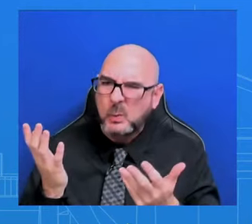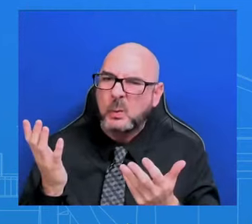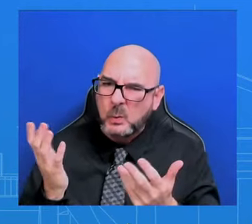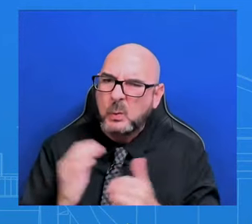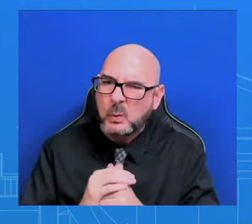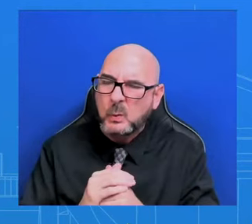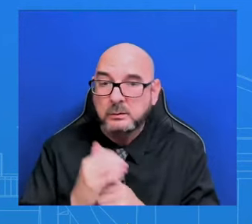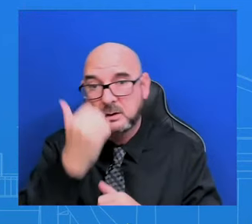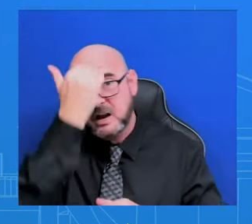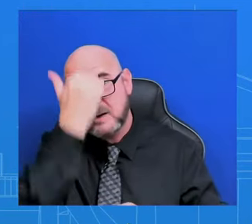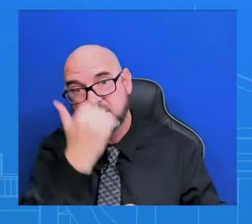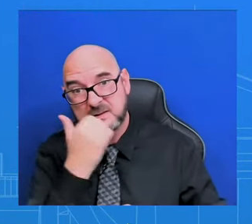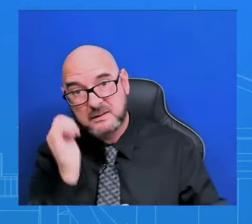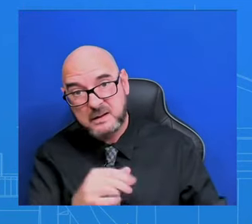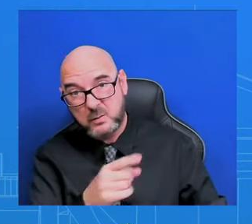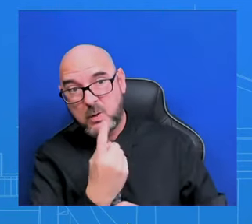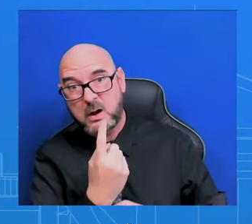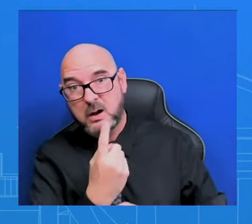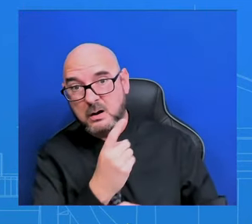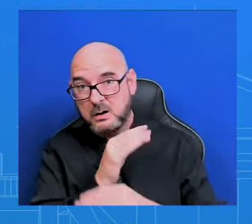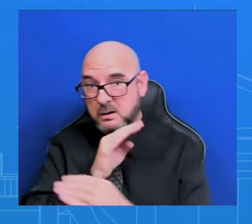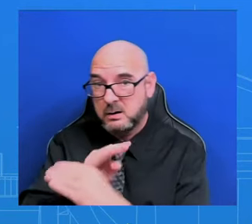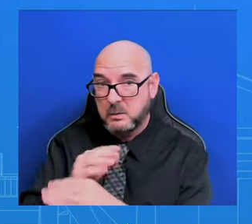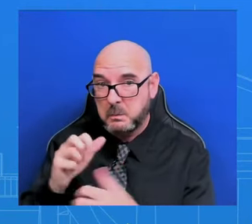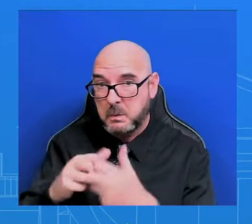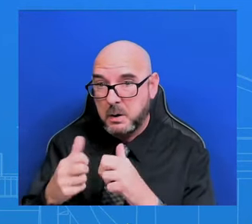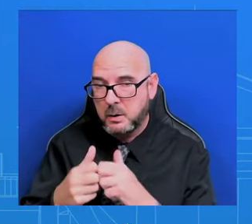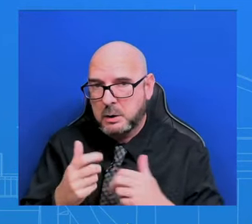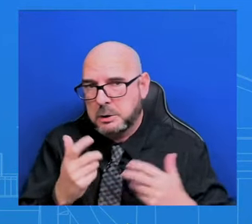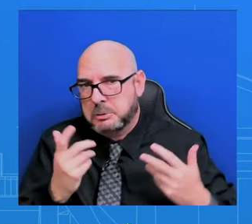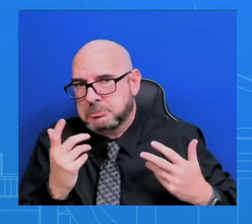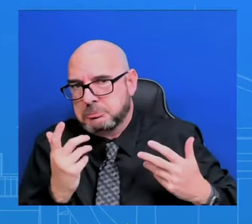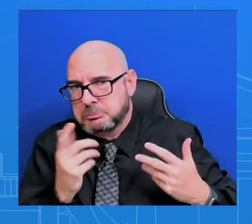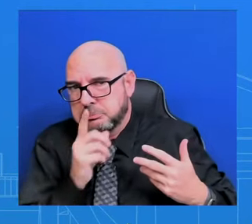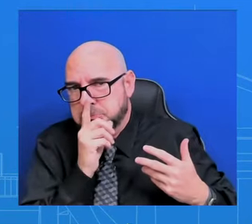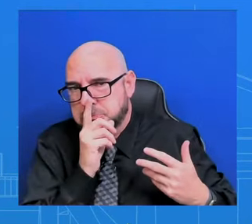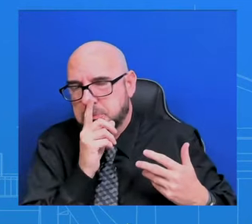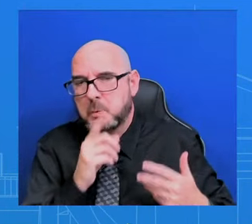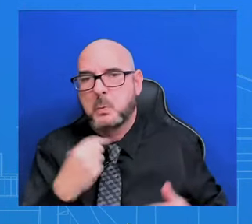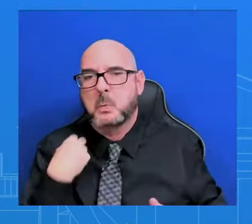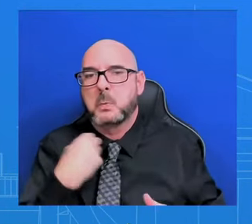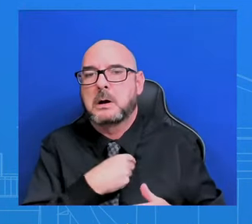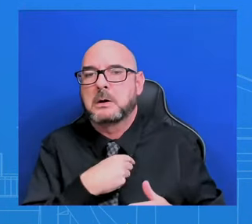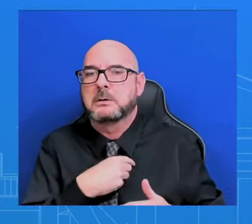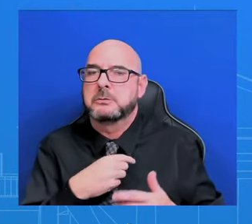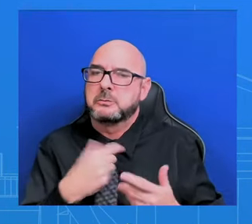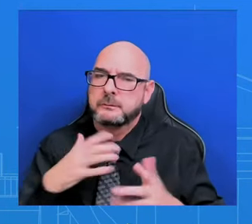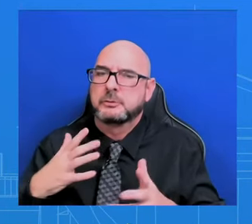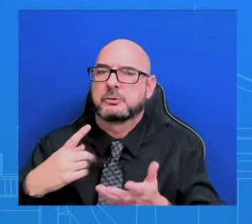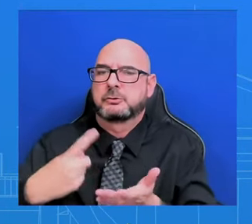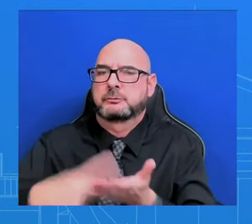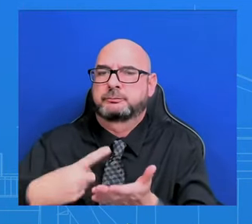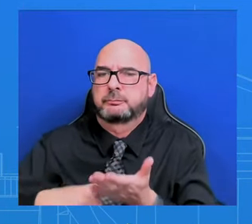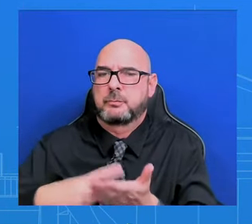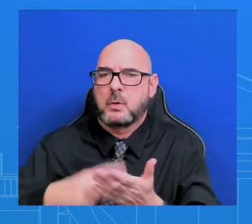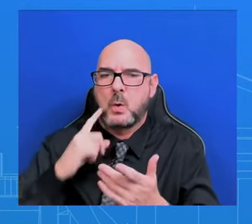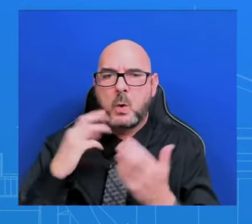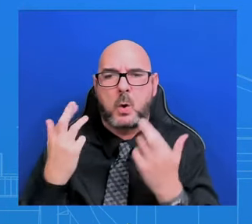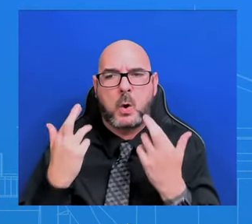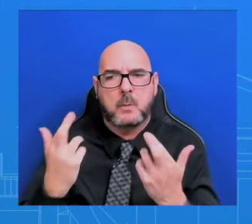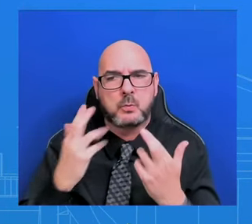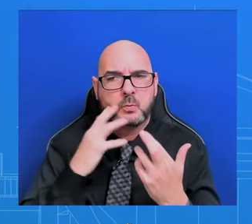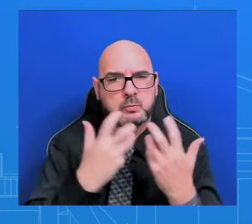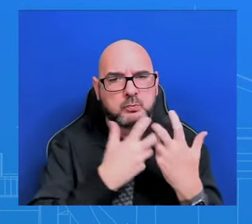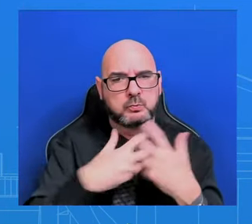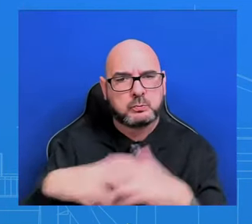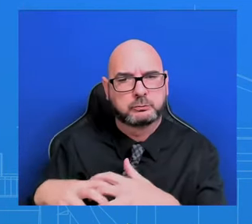or a hard spot. We're just having these active conversations, and hopefully they'll bear fruit. Do you think that a